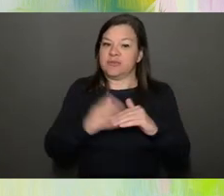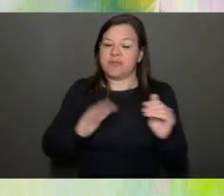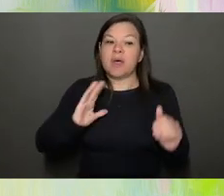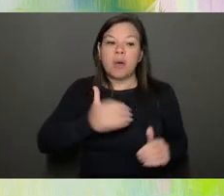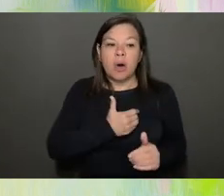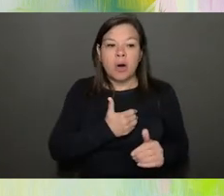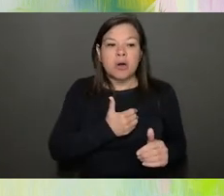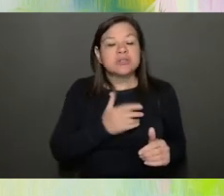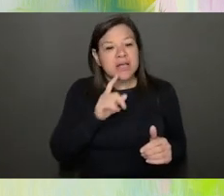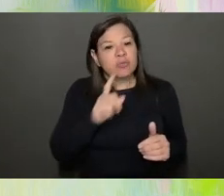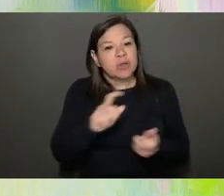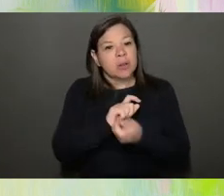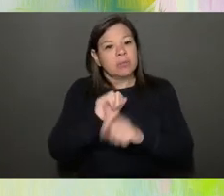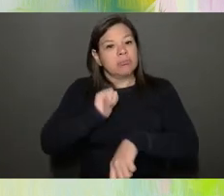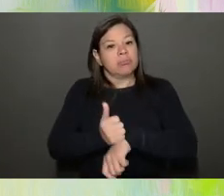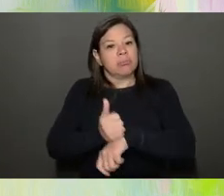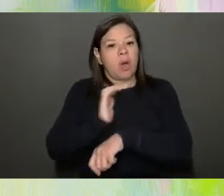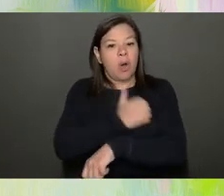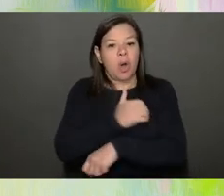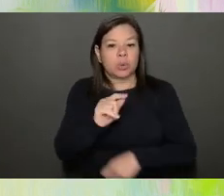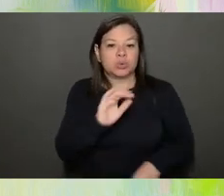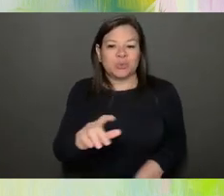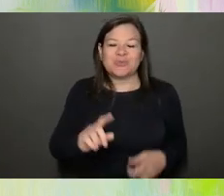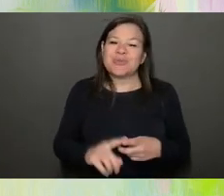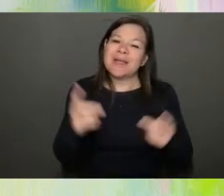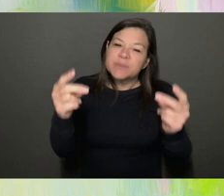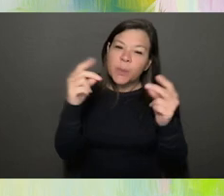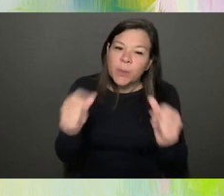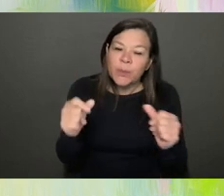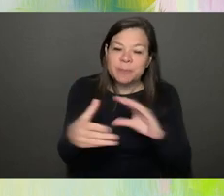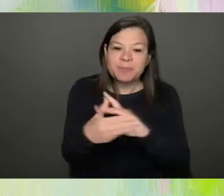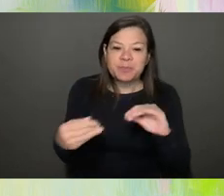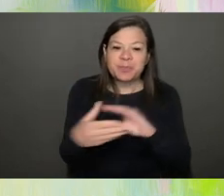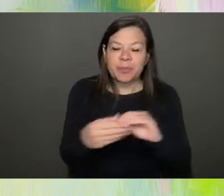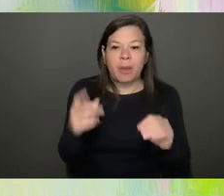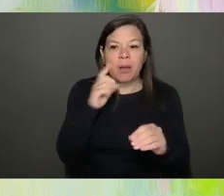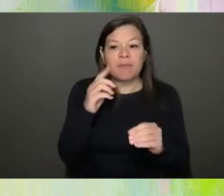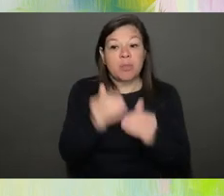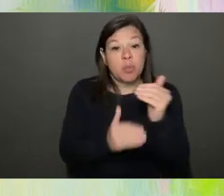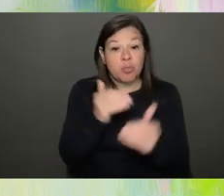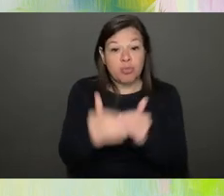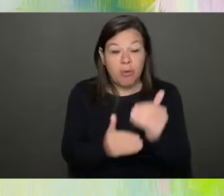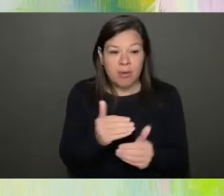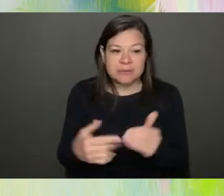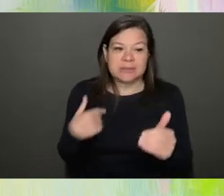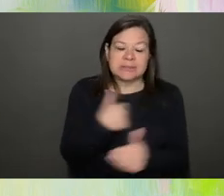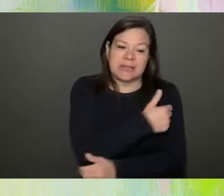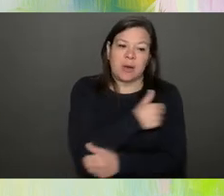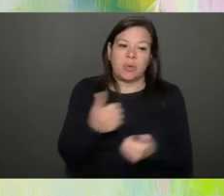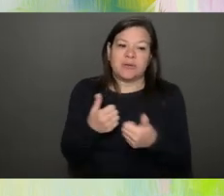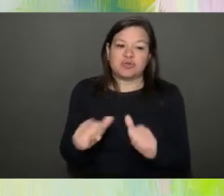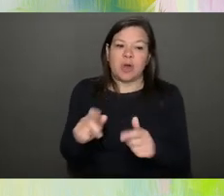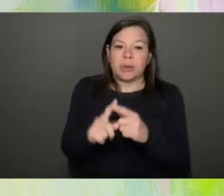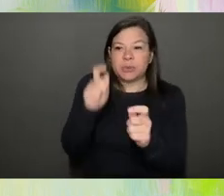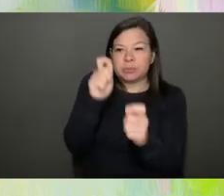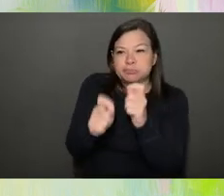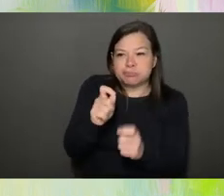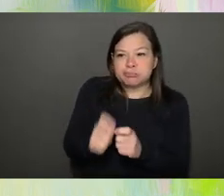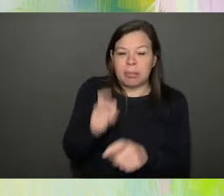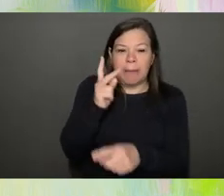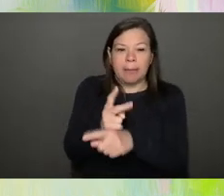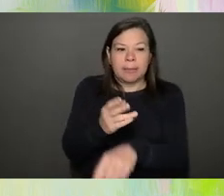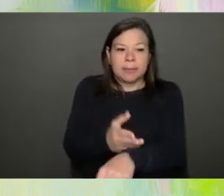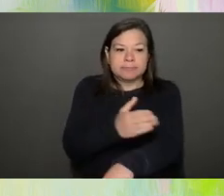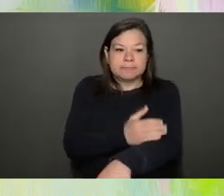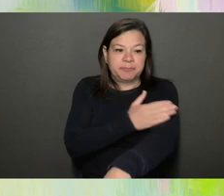shaping that. So that's the quick story of the process that we have tried to refine and keep improving and